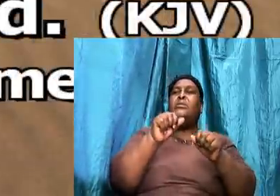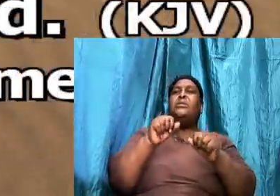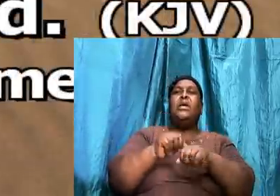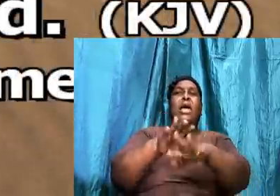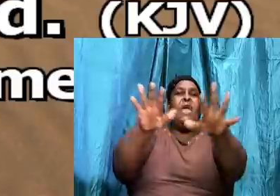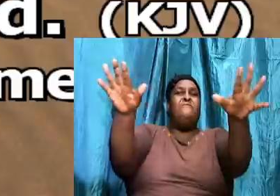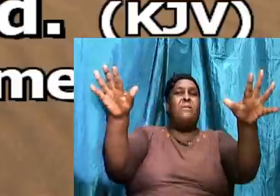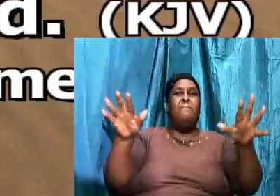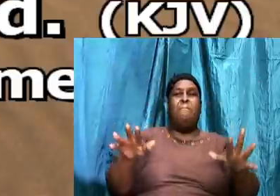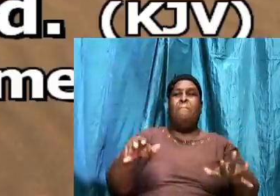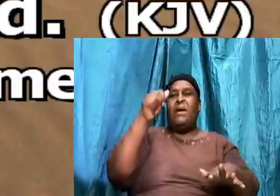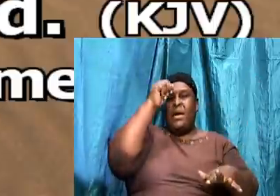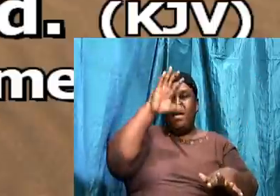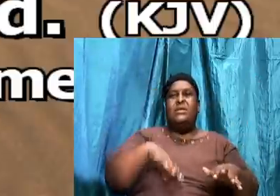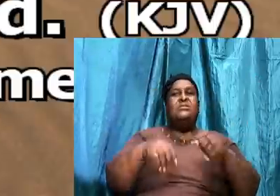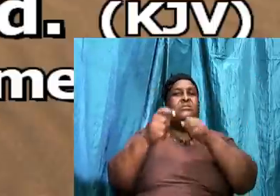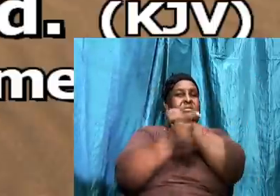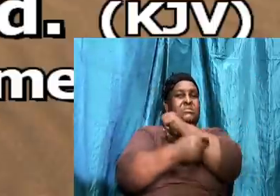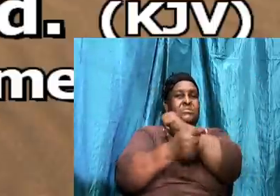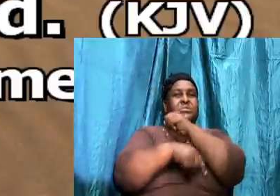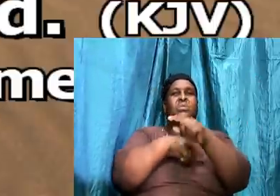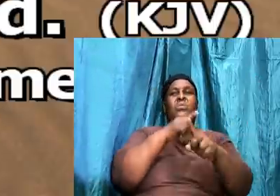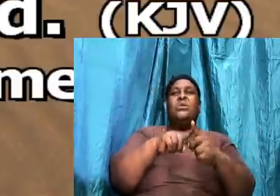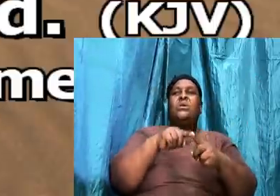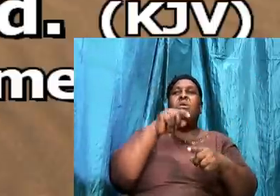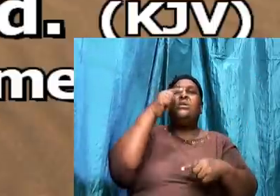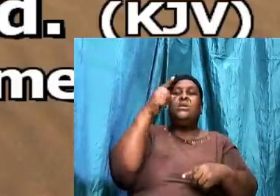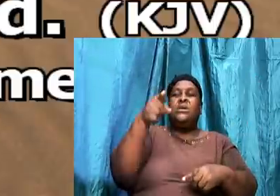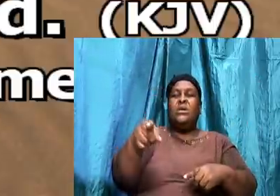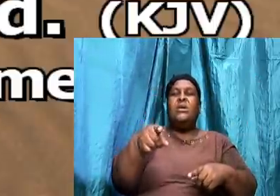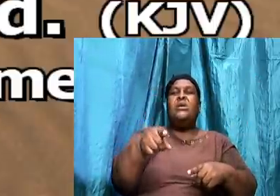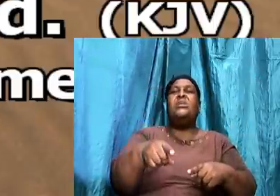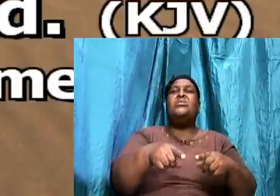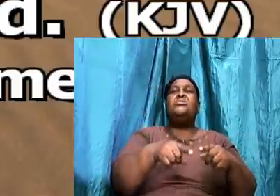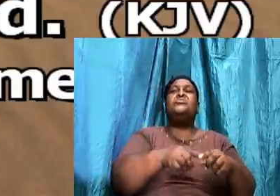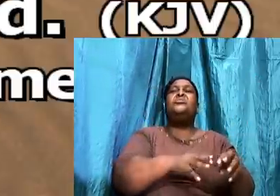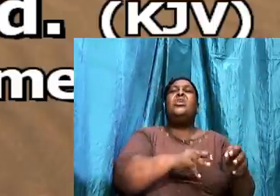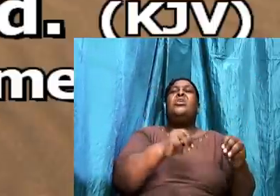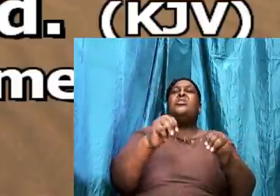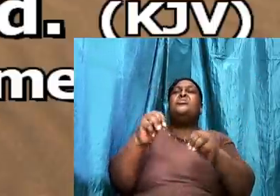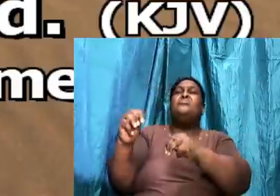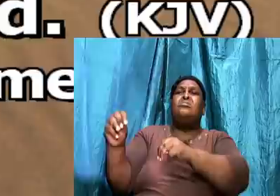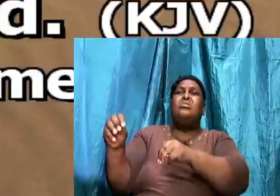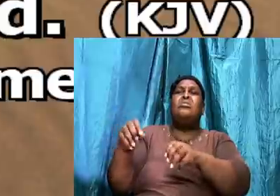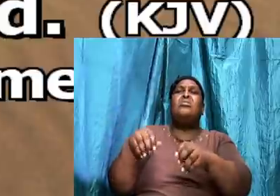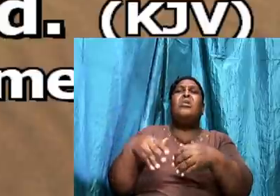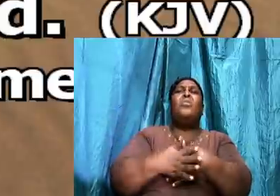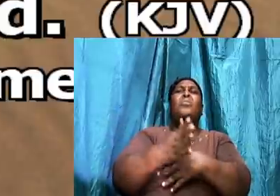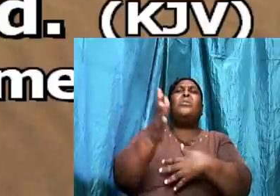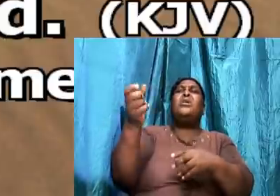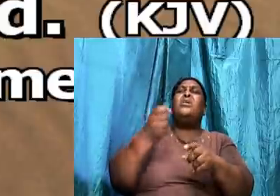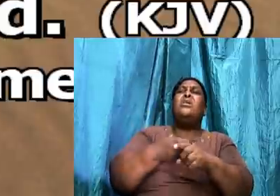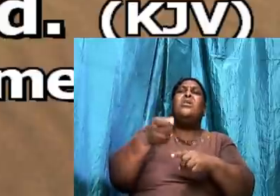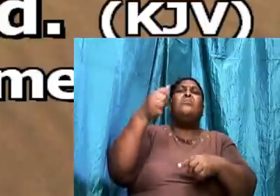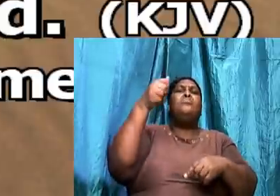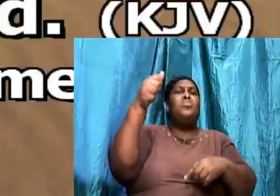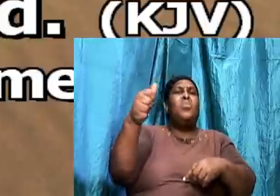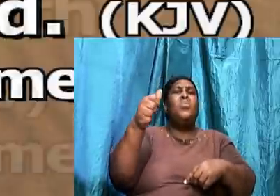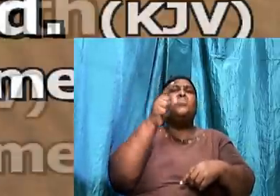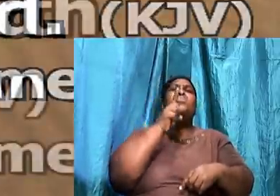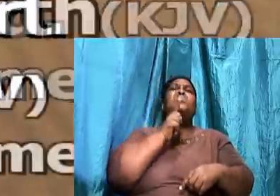But every man is tempted. When he is drawn away. Of his own lust. And